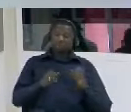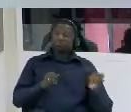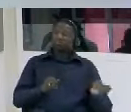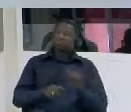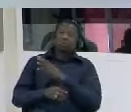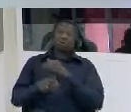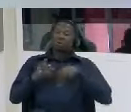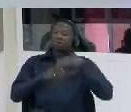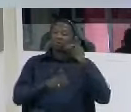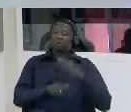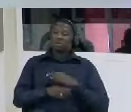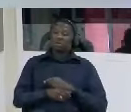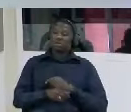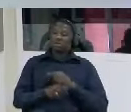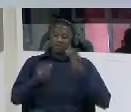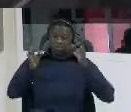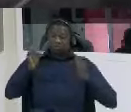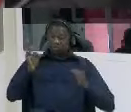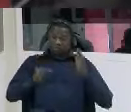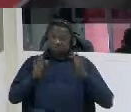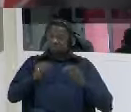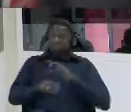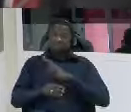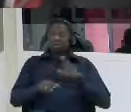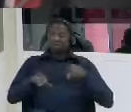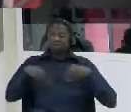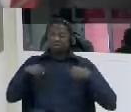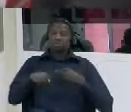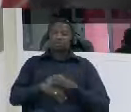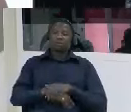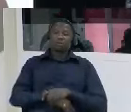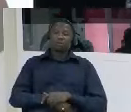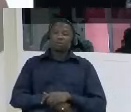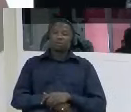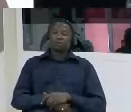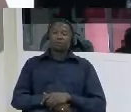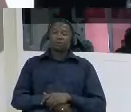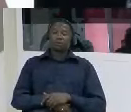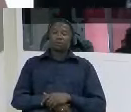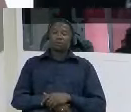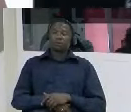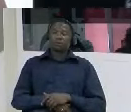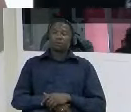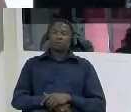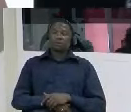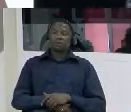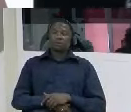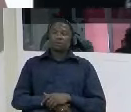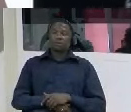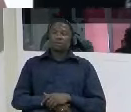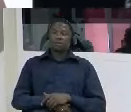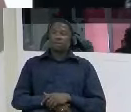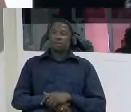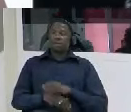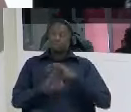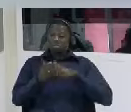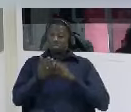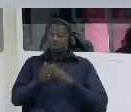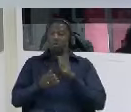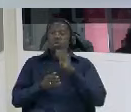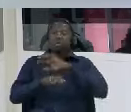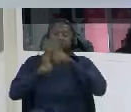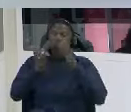and your alleged um confession was also not relied upon by the court is that correct